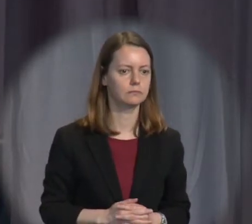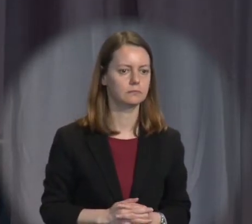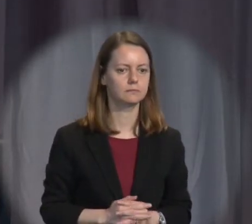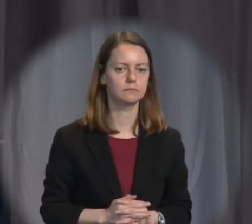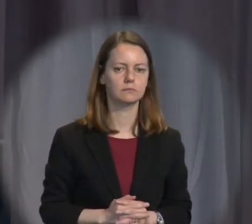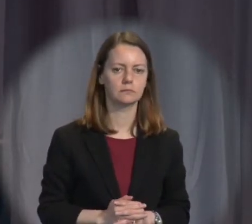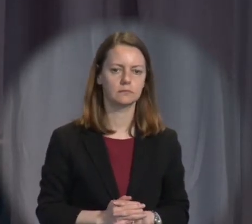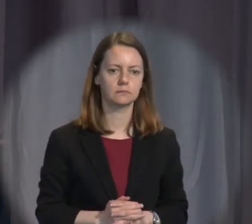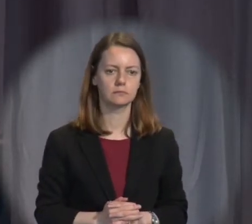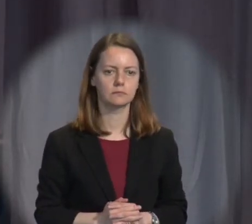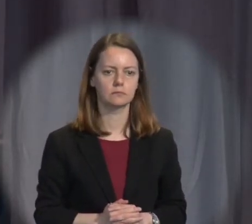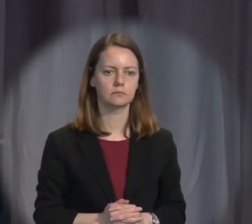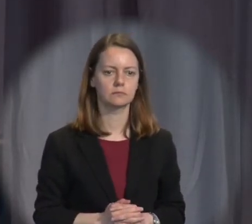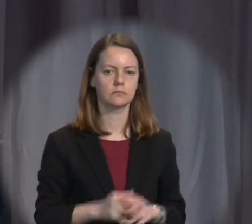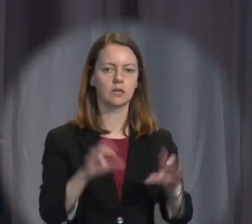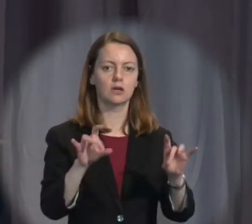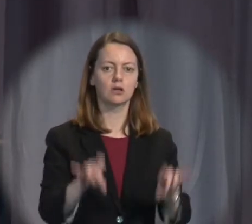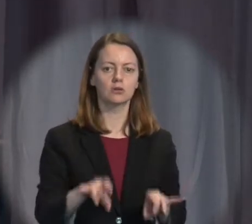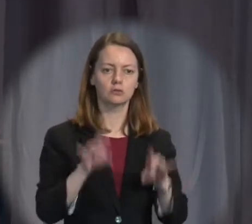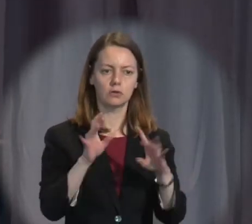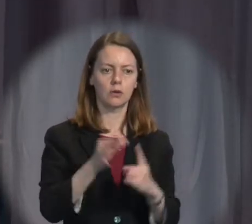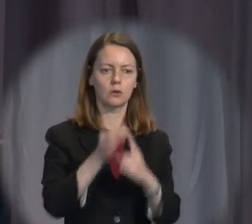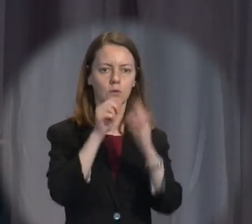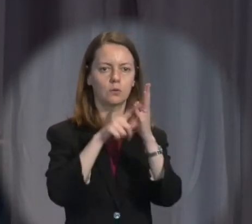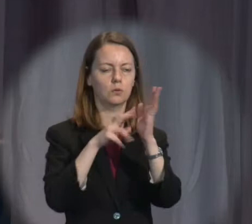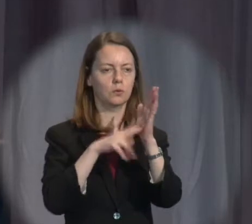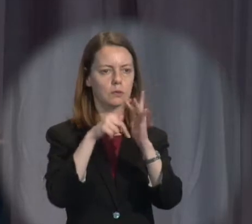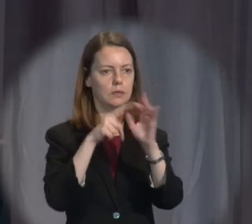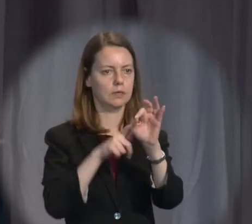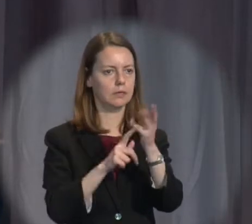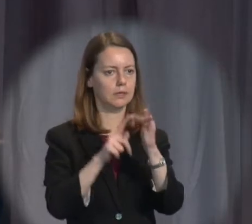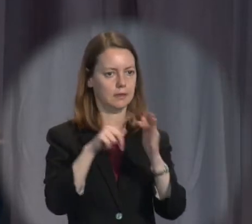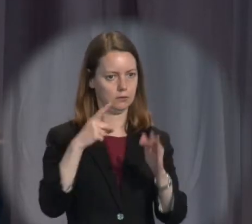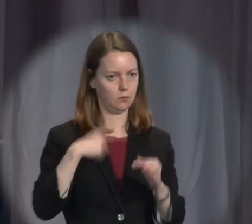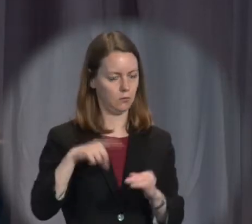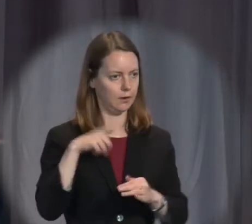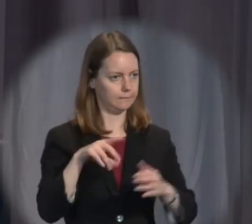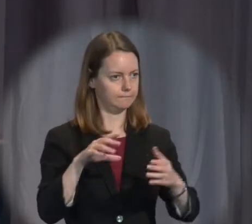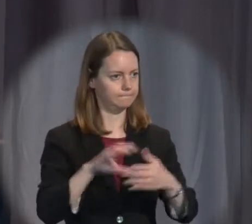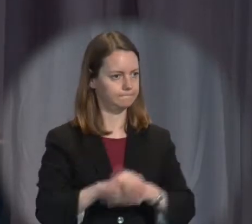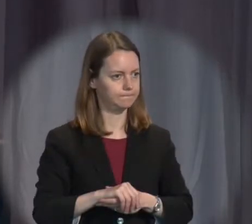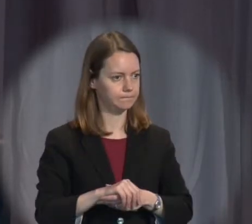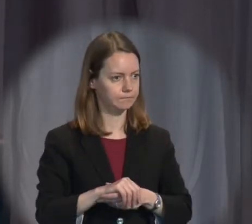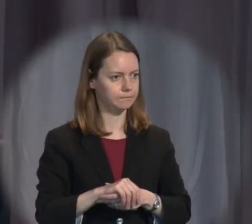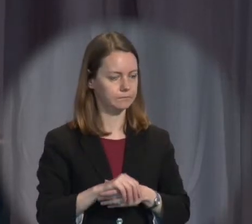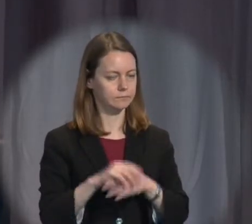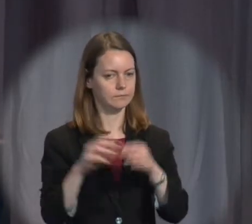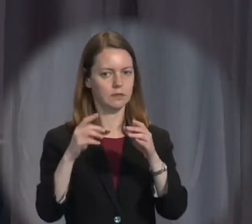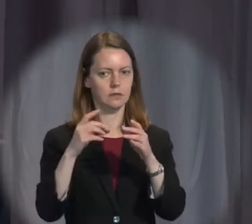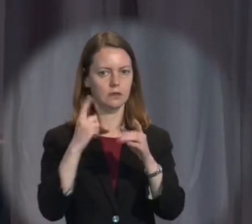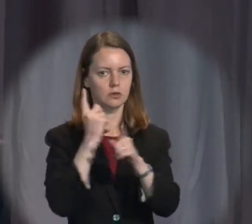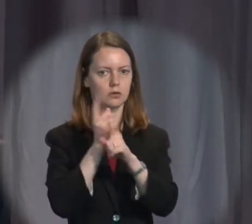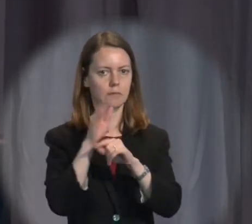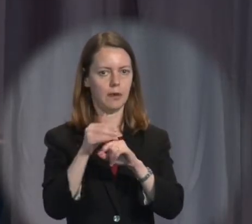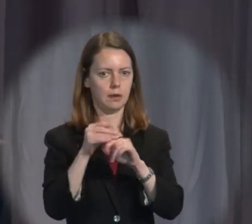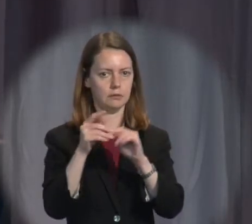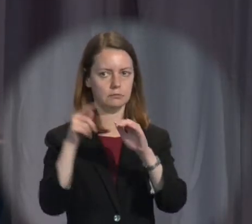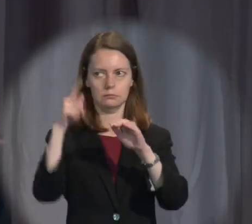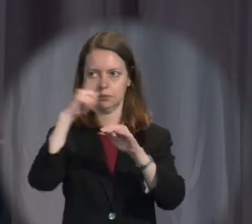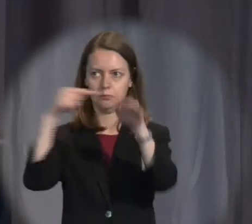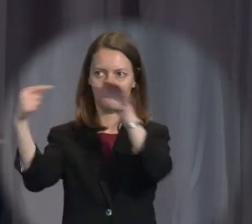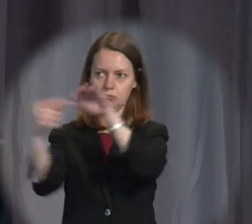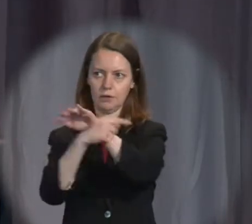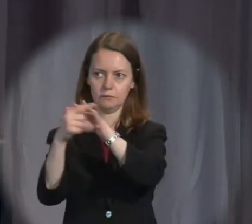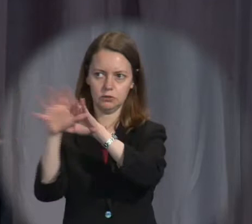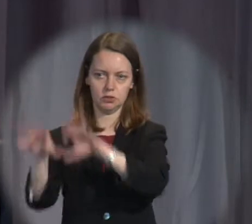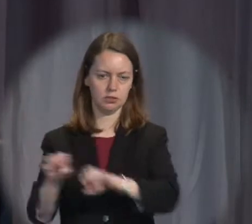a unique position in Australia arises in the context, again, of administrative detention, and that is